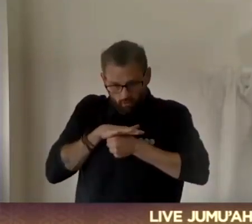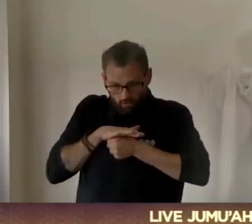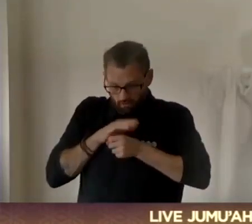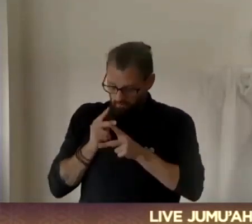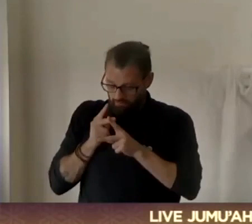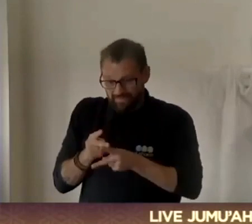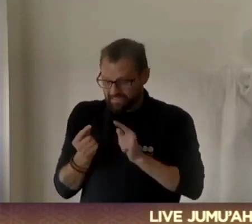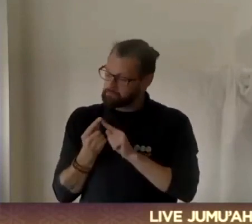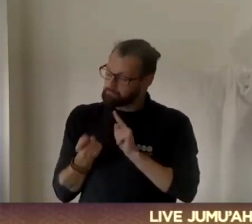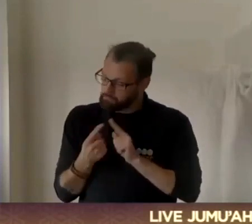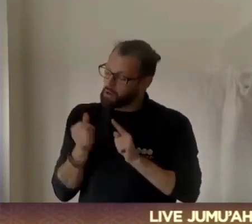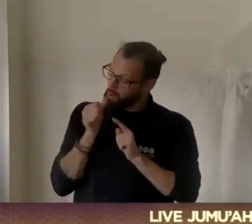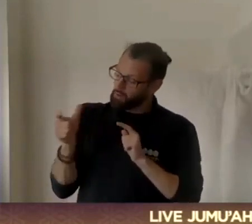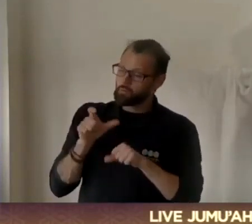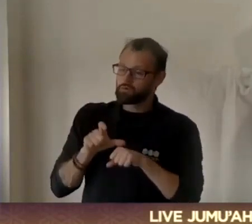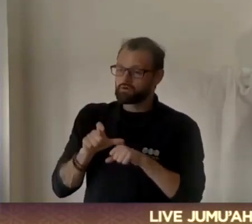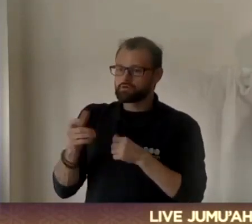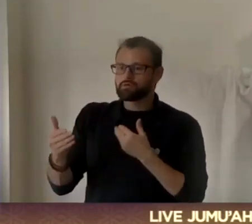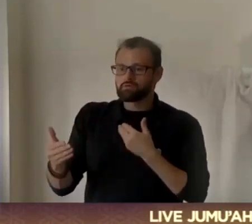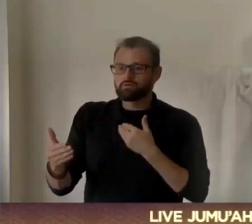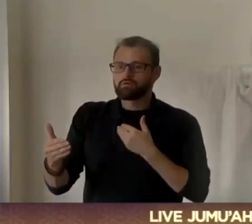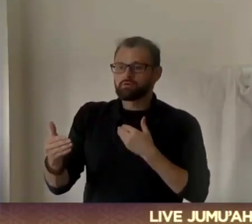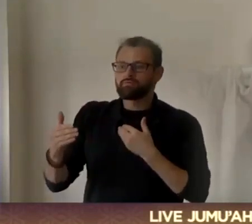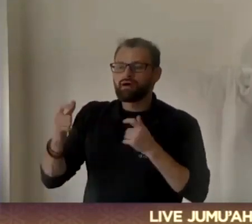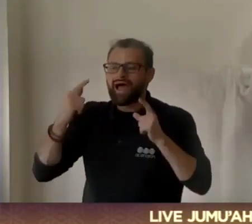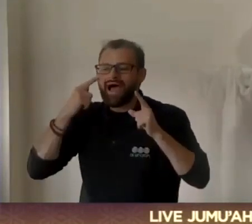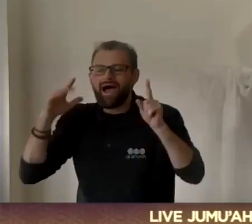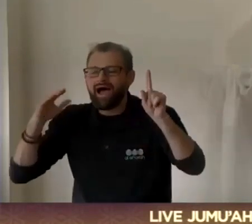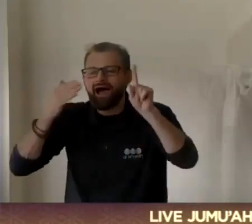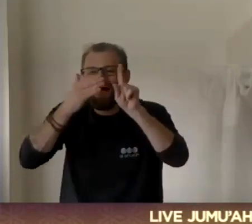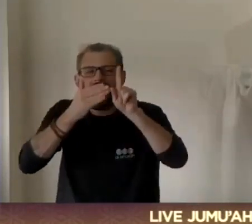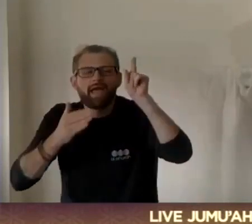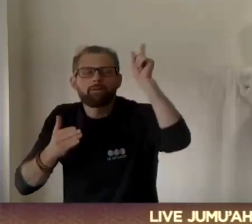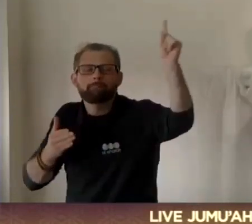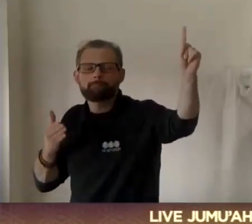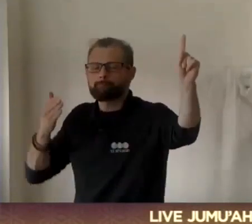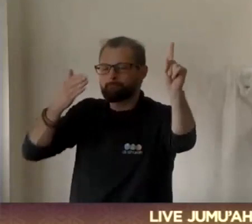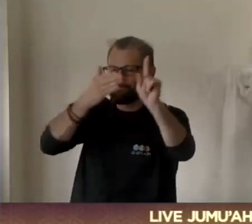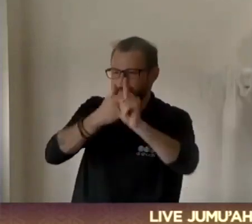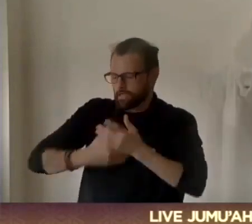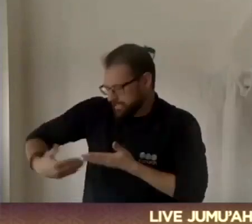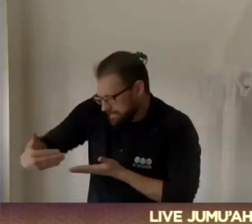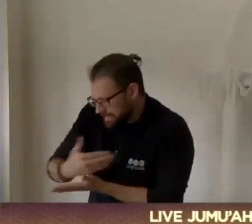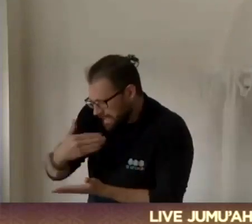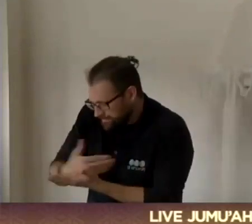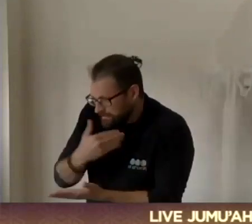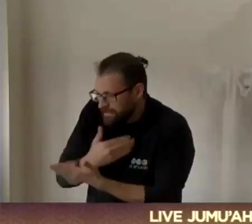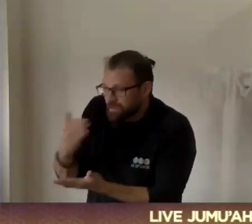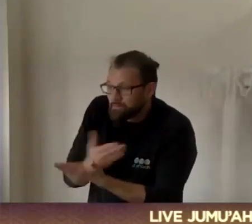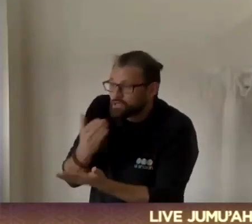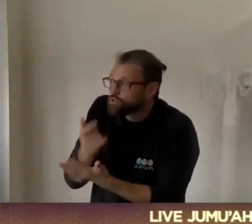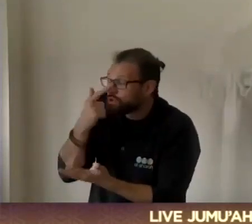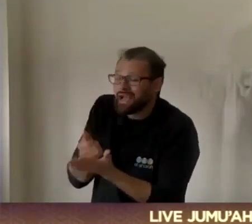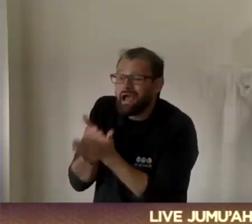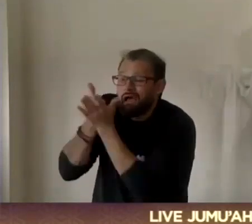visit the house of Allah, contribute towards it. Make sure you've dug deep in your pockets to ensure that the light bill is paid perhaps by your money.